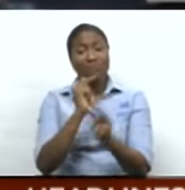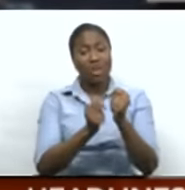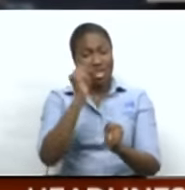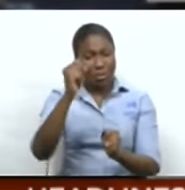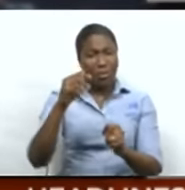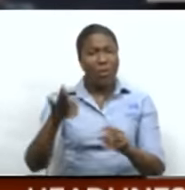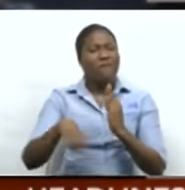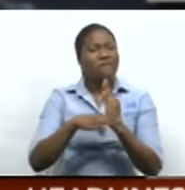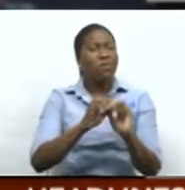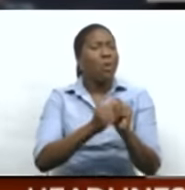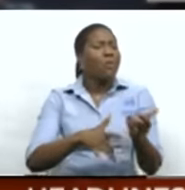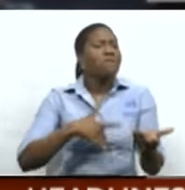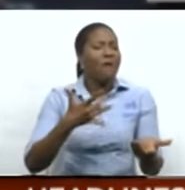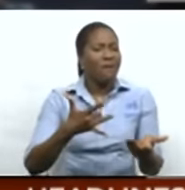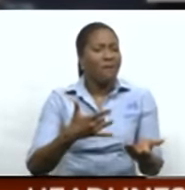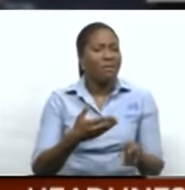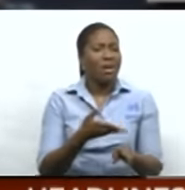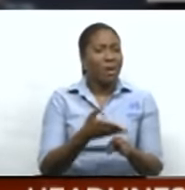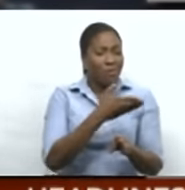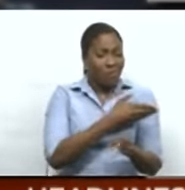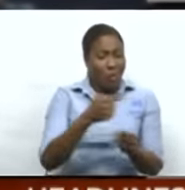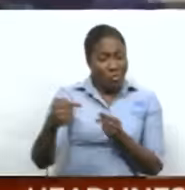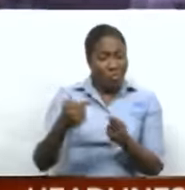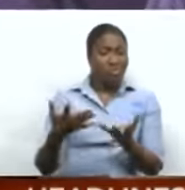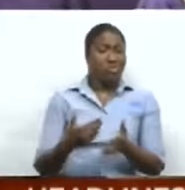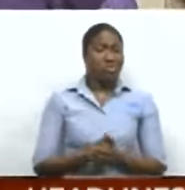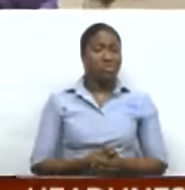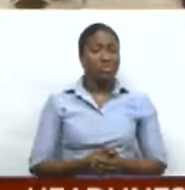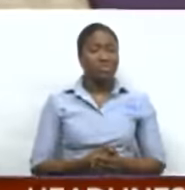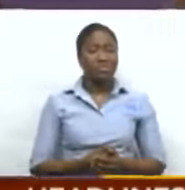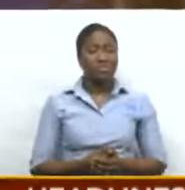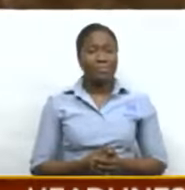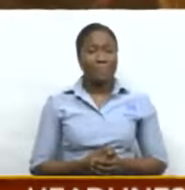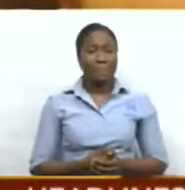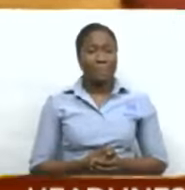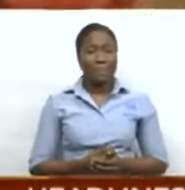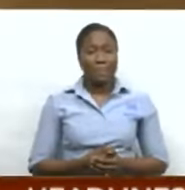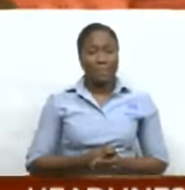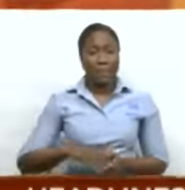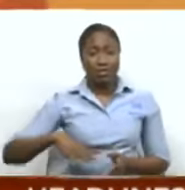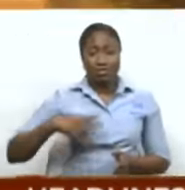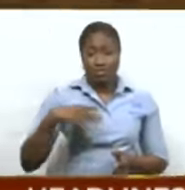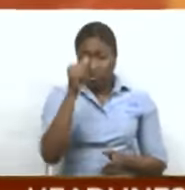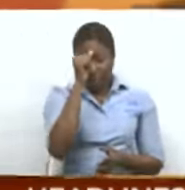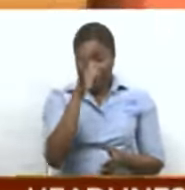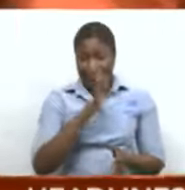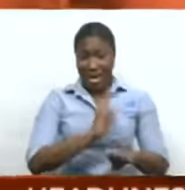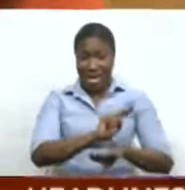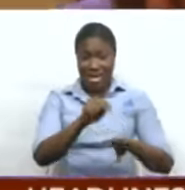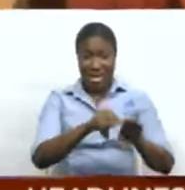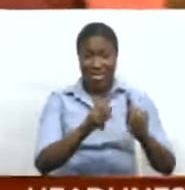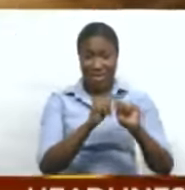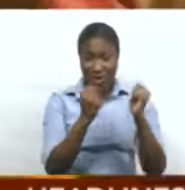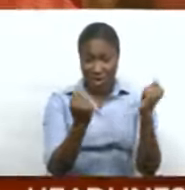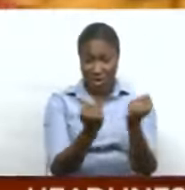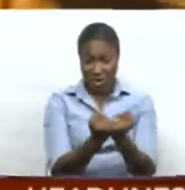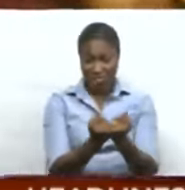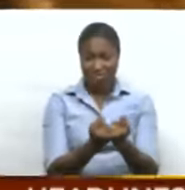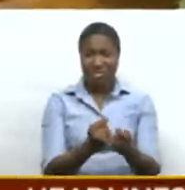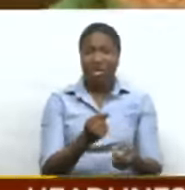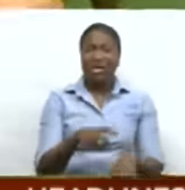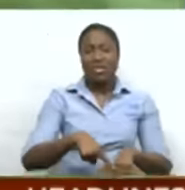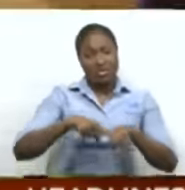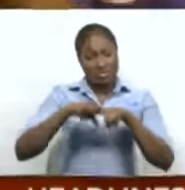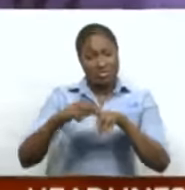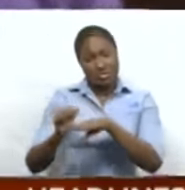of the match which both teams consider a final. The senior men's national team took a moment from pre-game prep ahead of TNT versus Guatemala